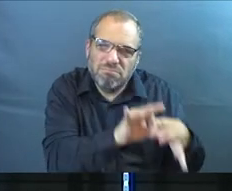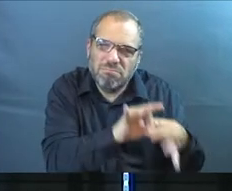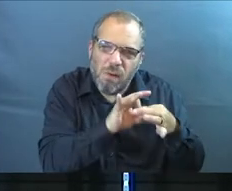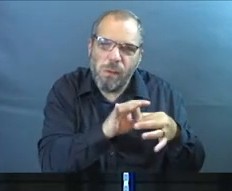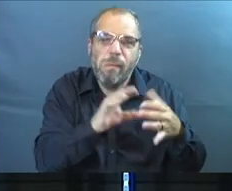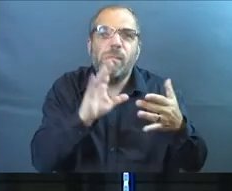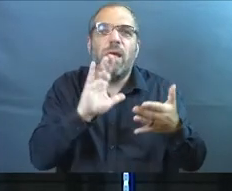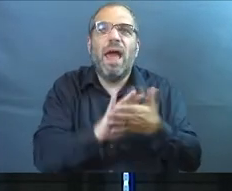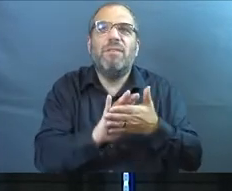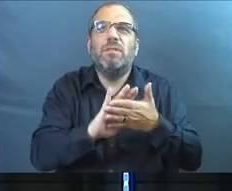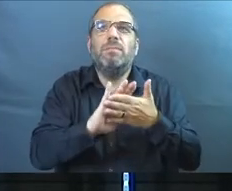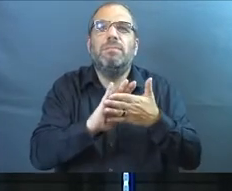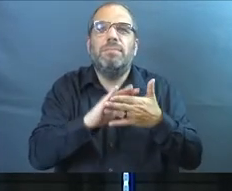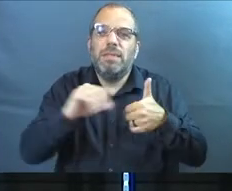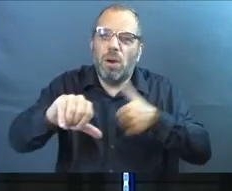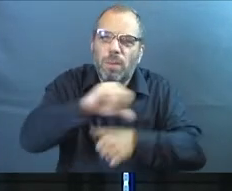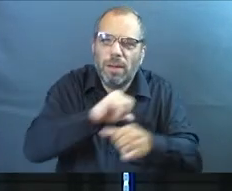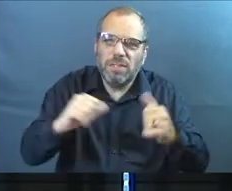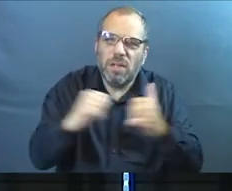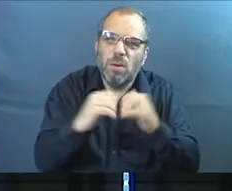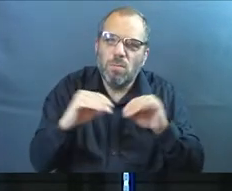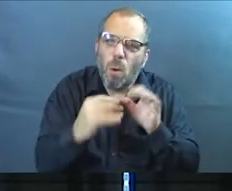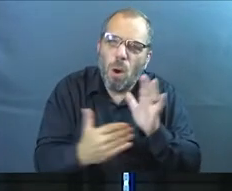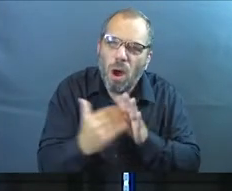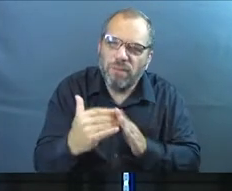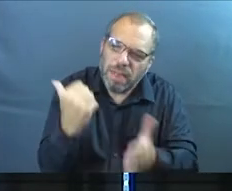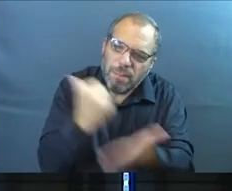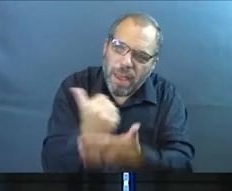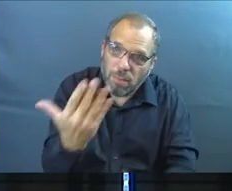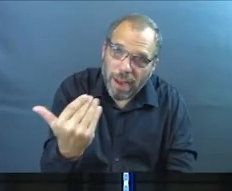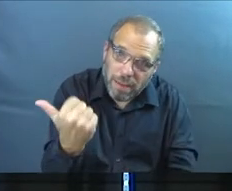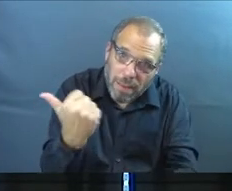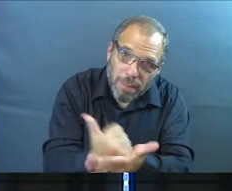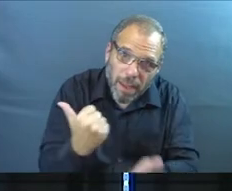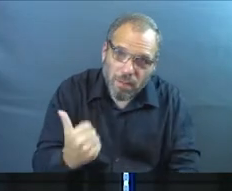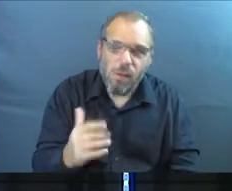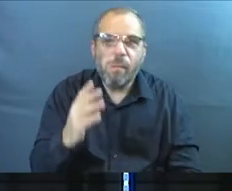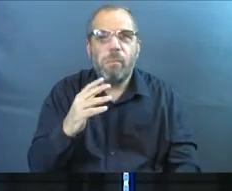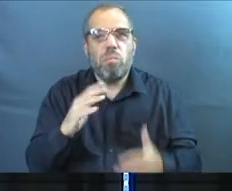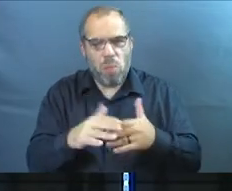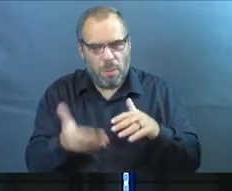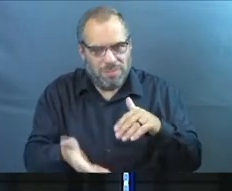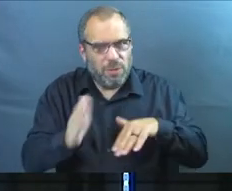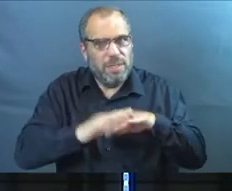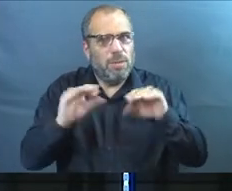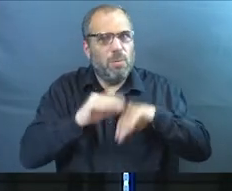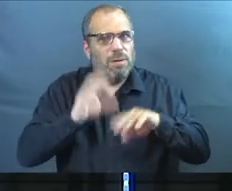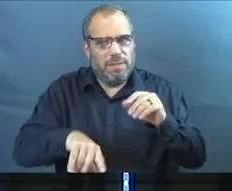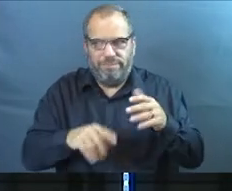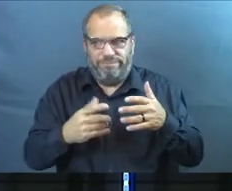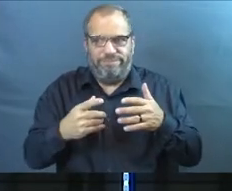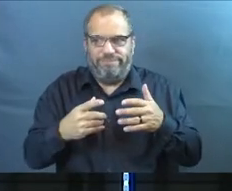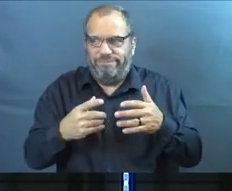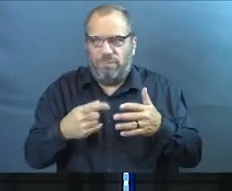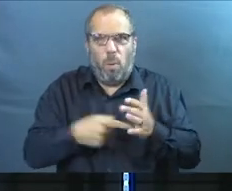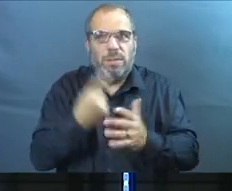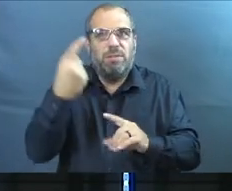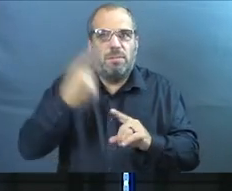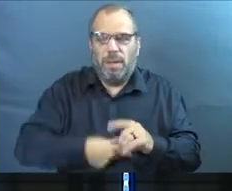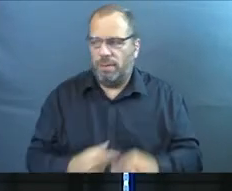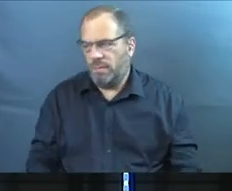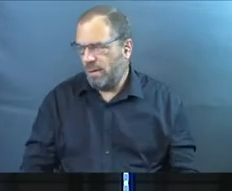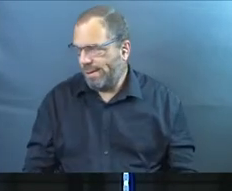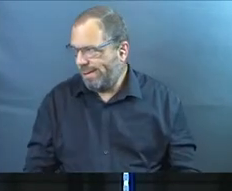be around each other more often. Can I get an amen? Yeah. So you might need to increase that. For some of you,